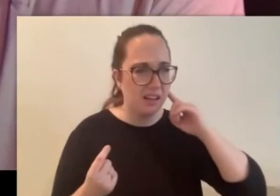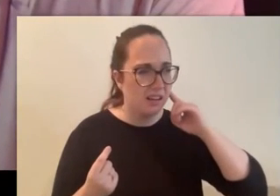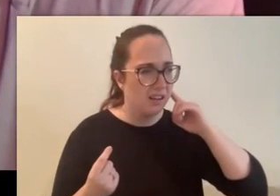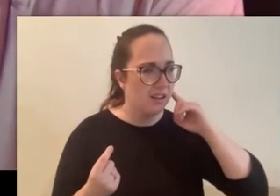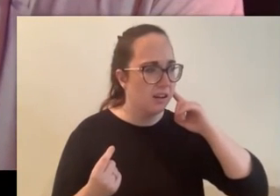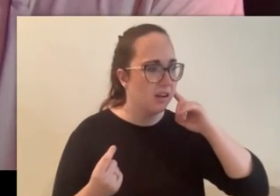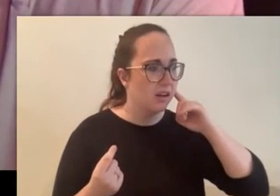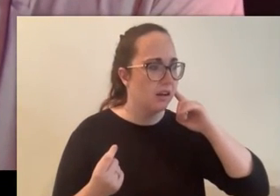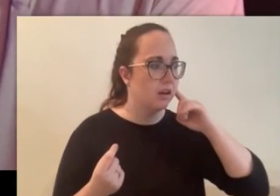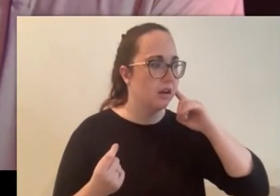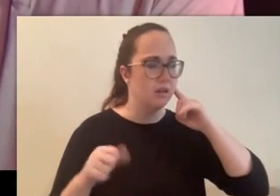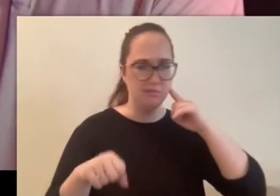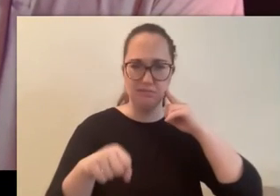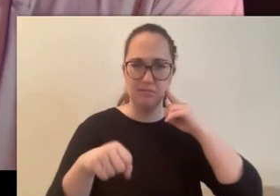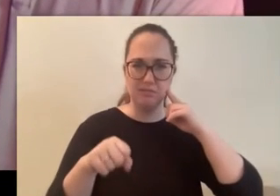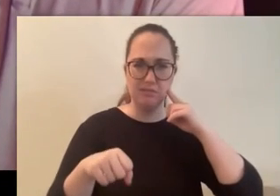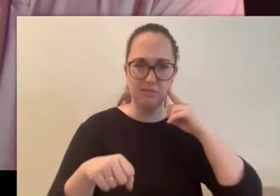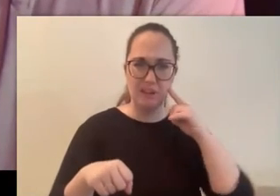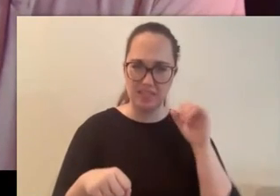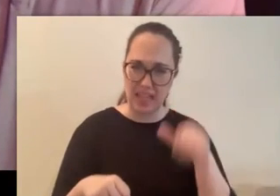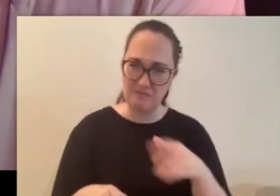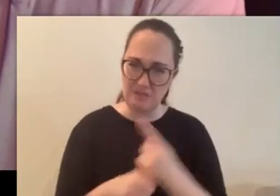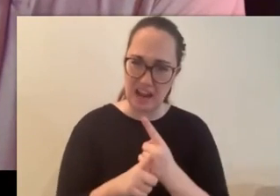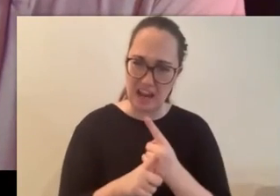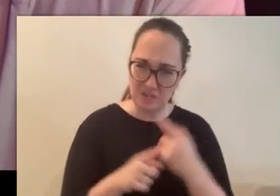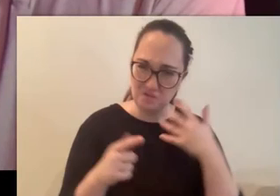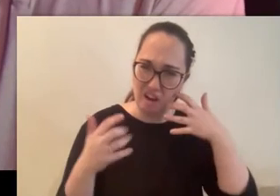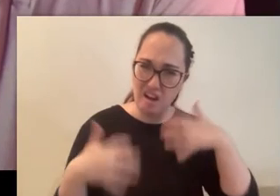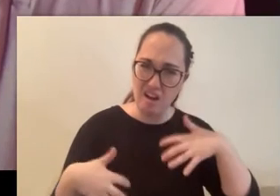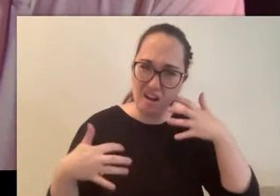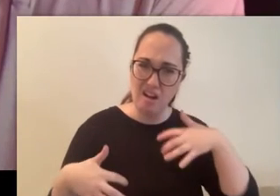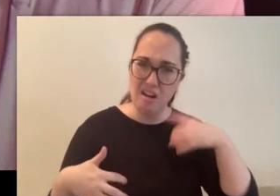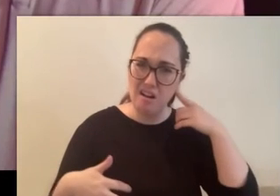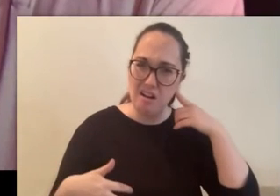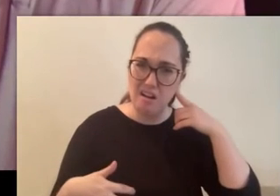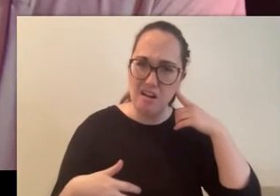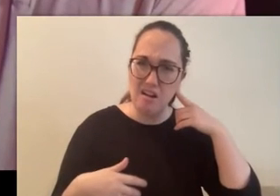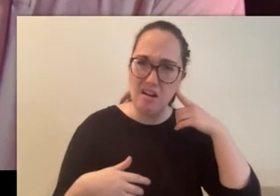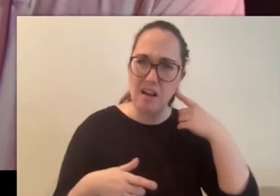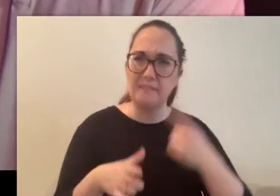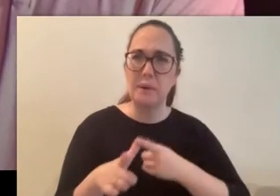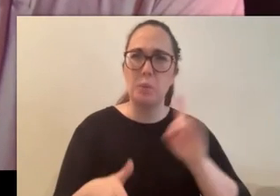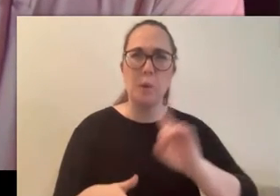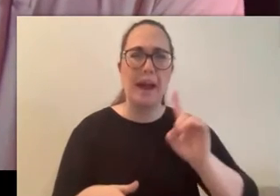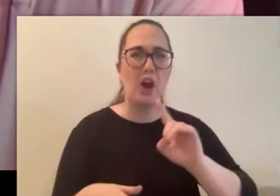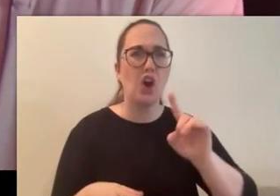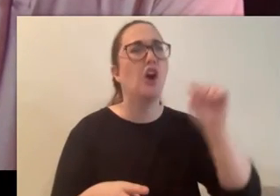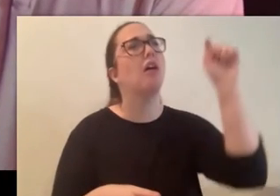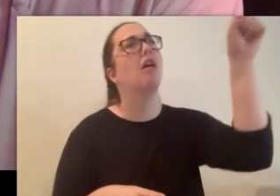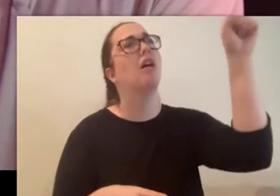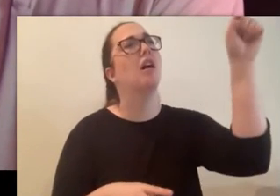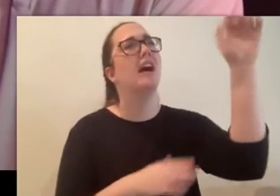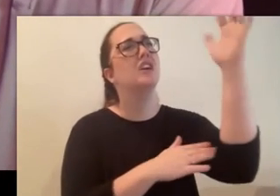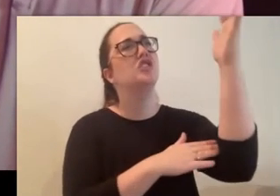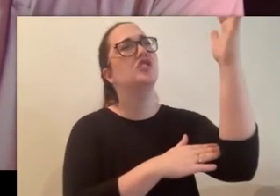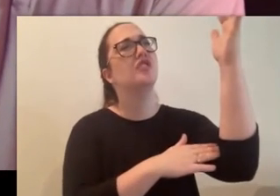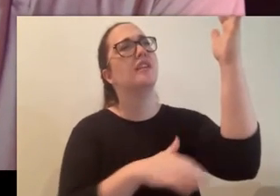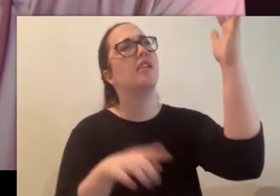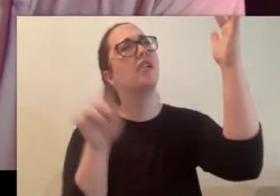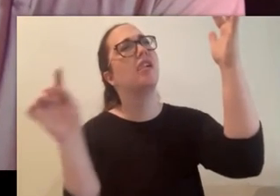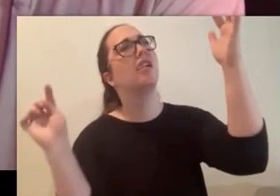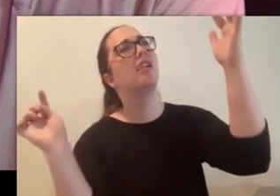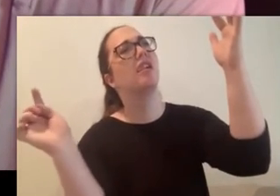that's what it is i heard a woman crying it's got to be for over there from behind that tree the tree's probably about